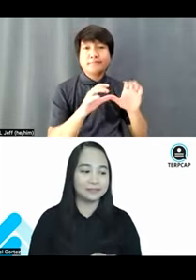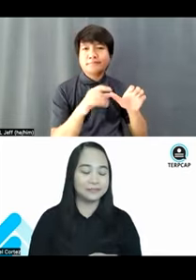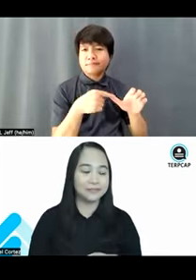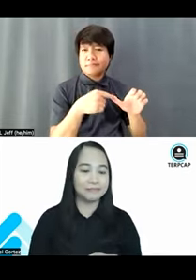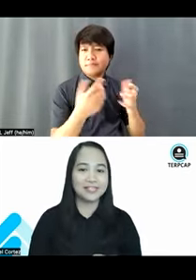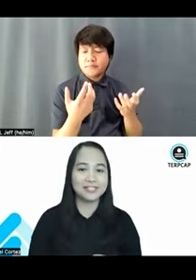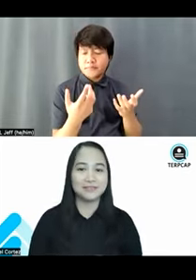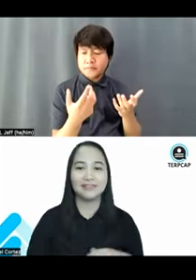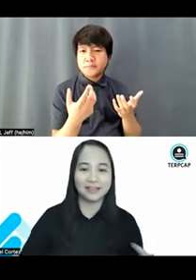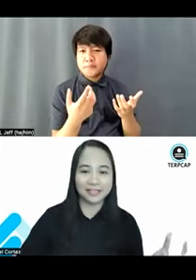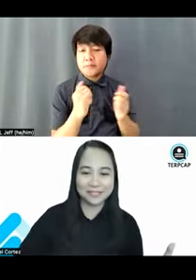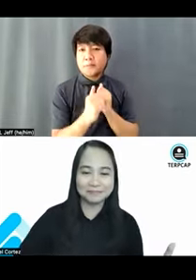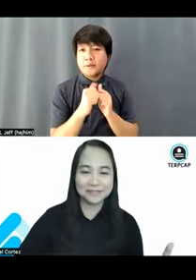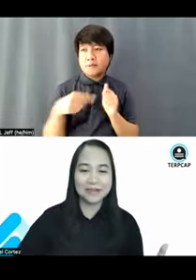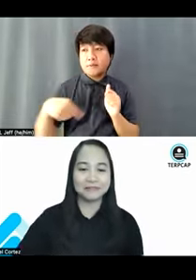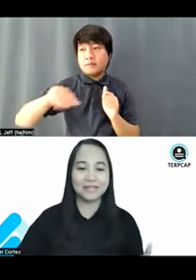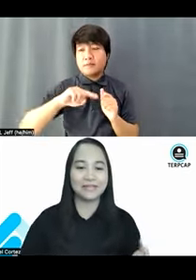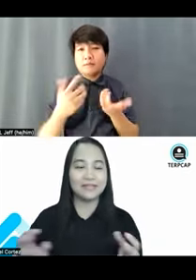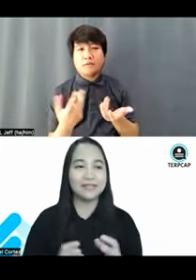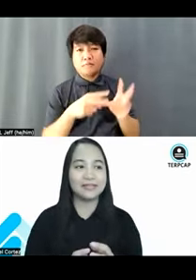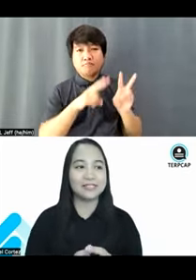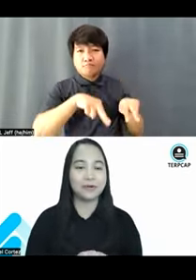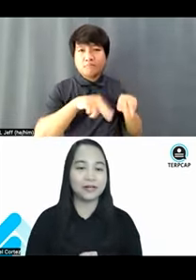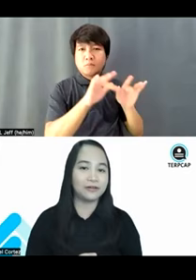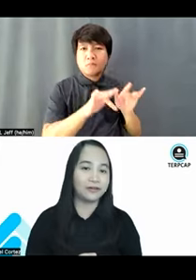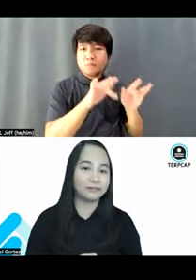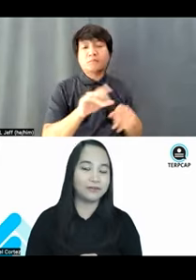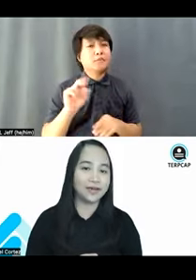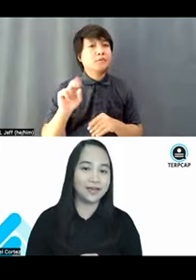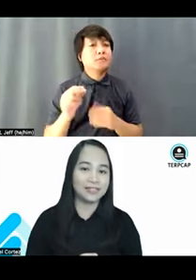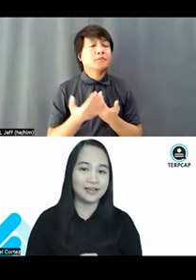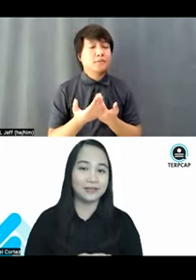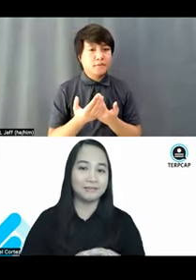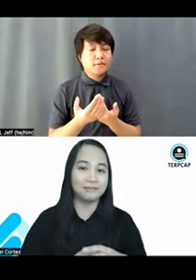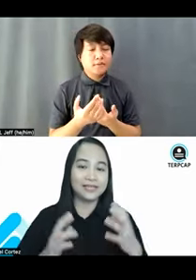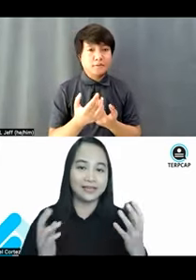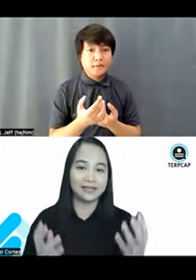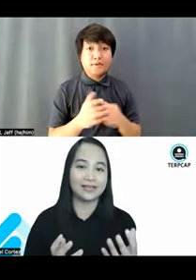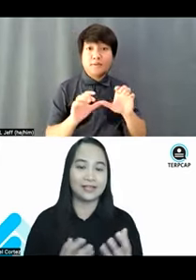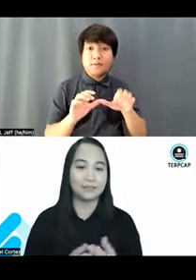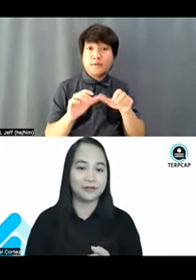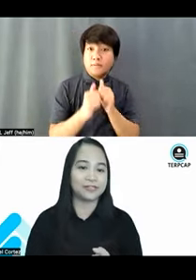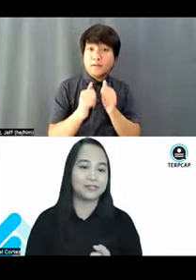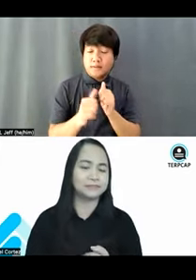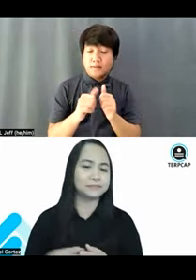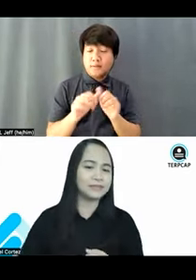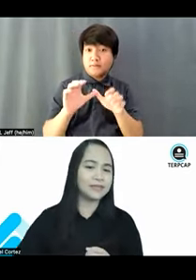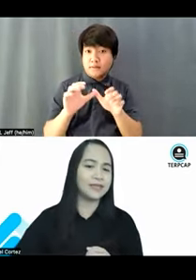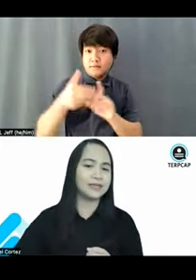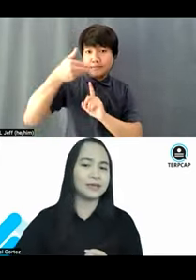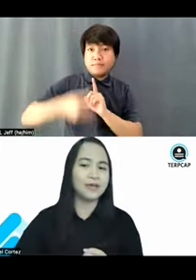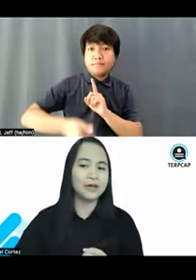makes me unlucky, right? But it is part of my entire being as a person.